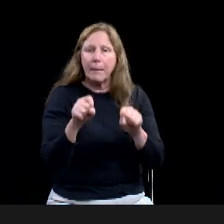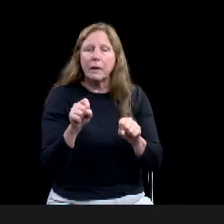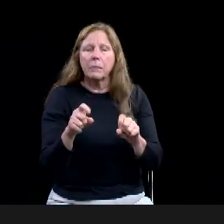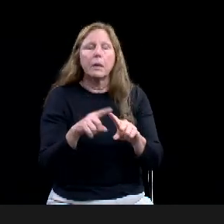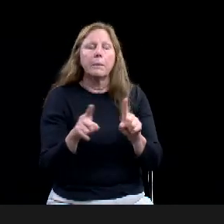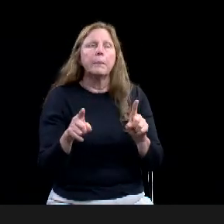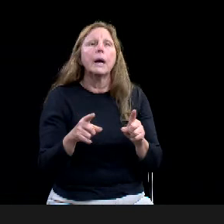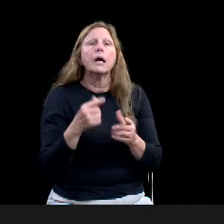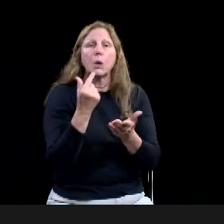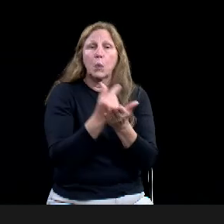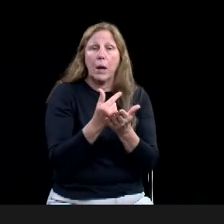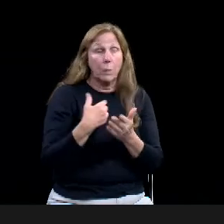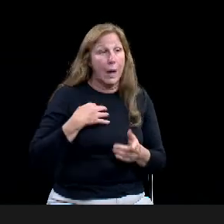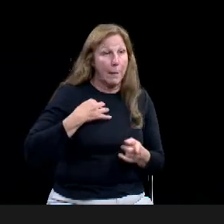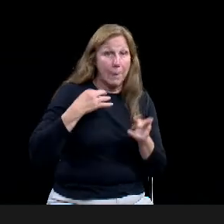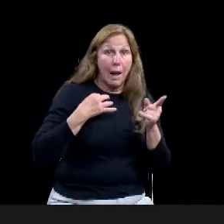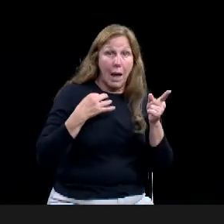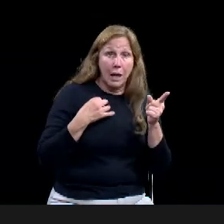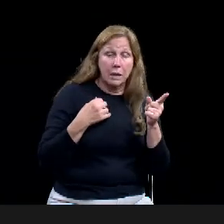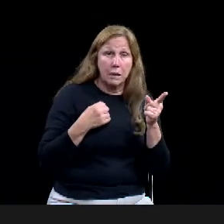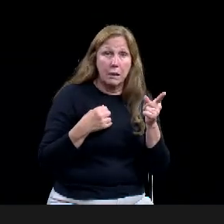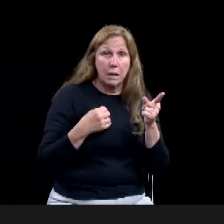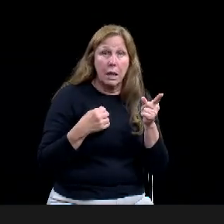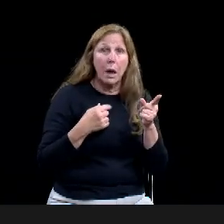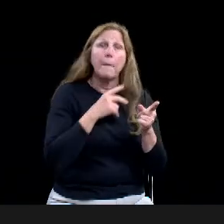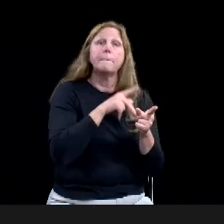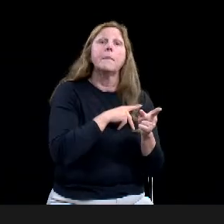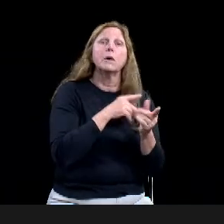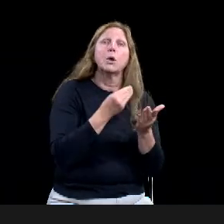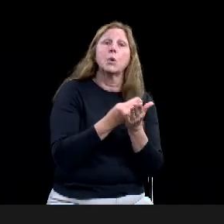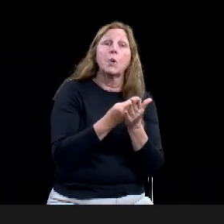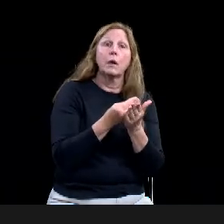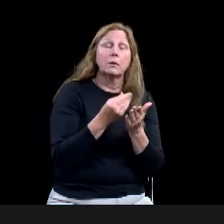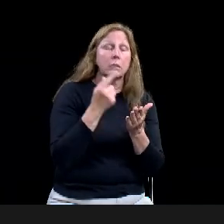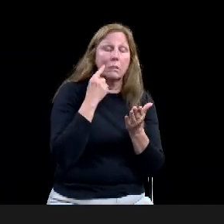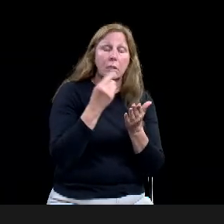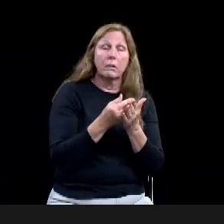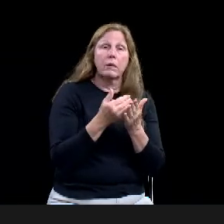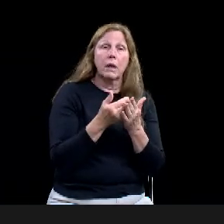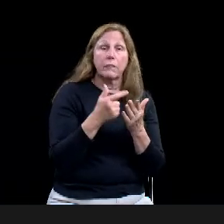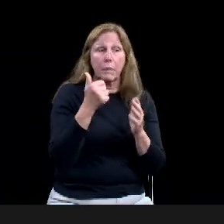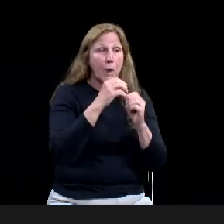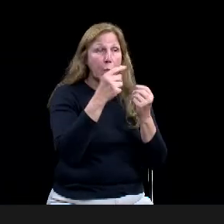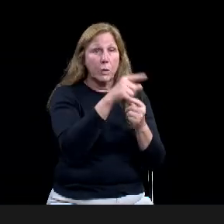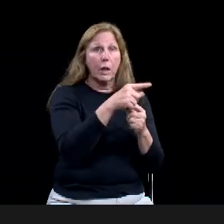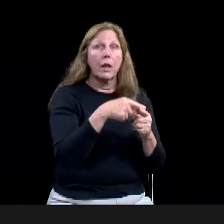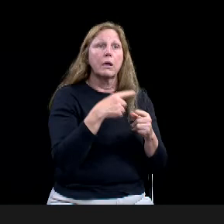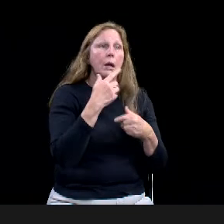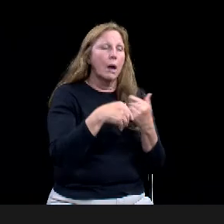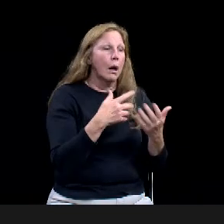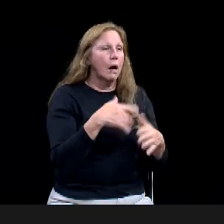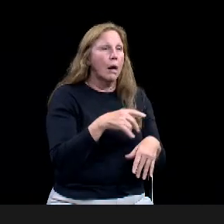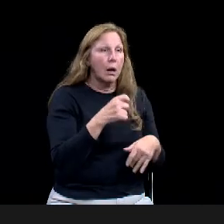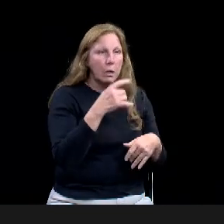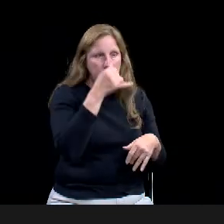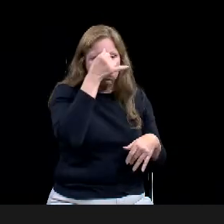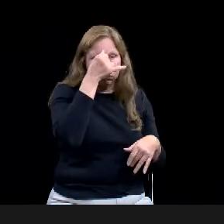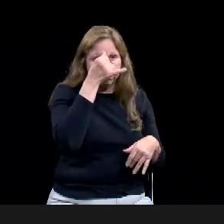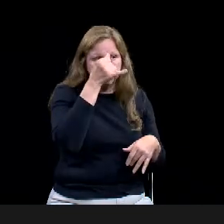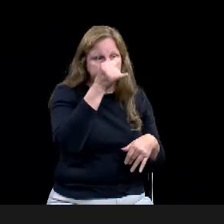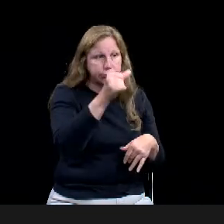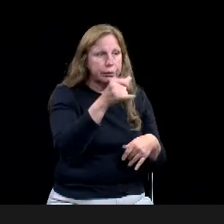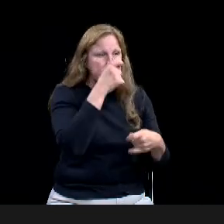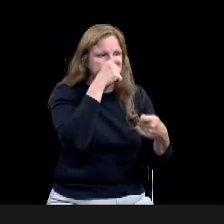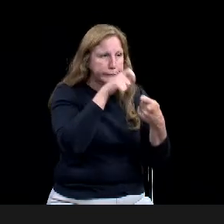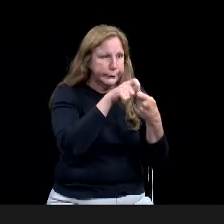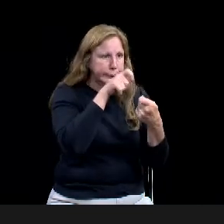tedious and long and very lengthy. at times you just want to say, forget it. This is not even worth it. So I don't want that to happen in